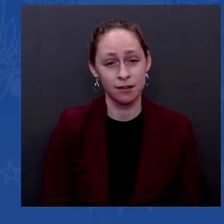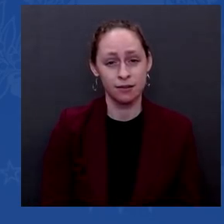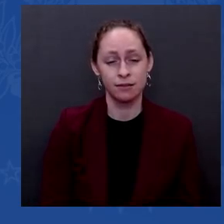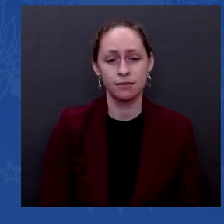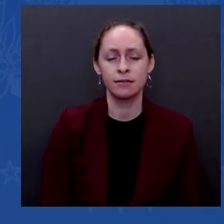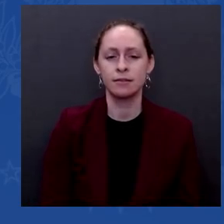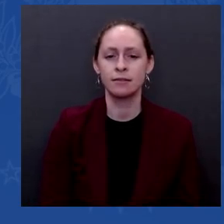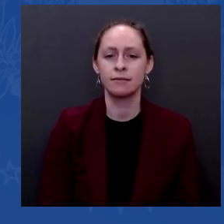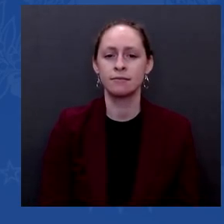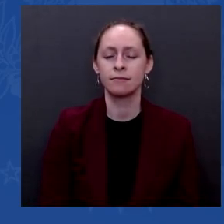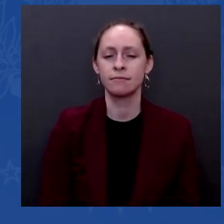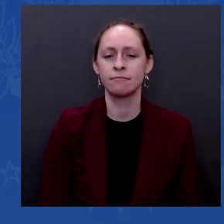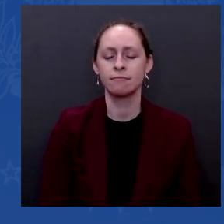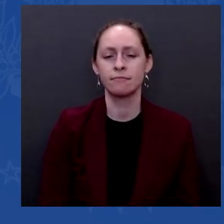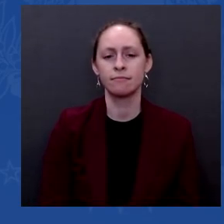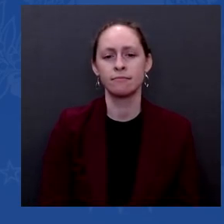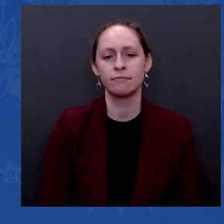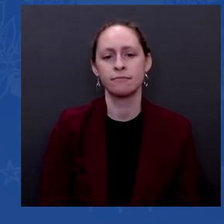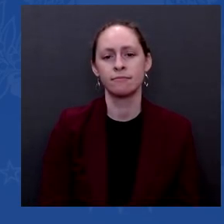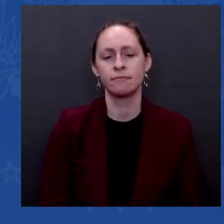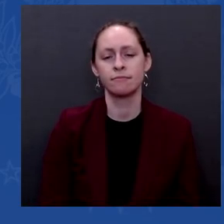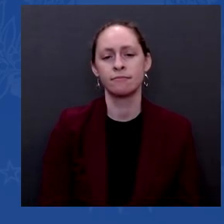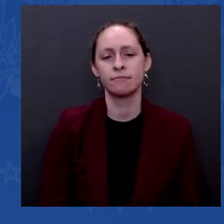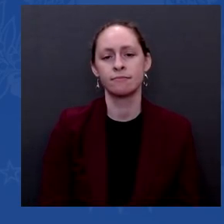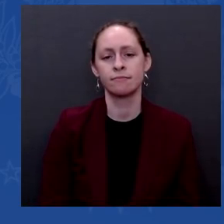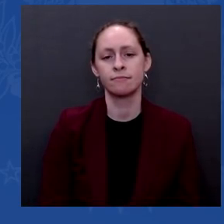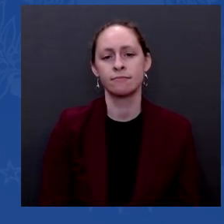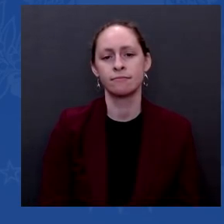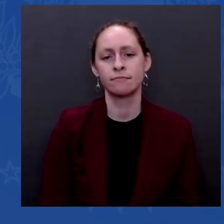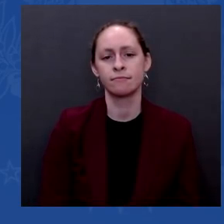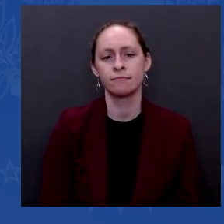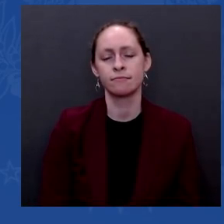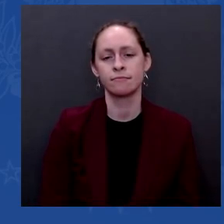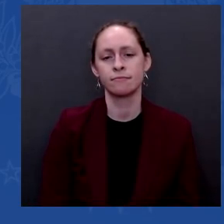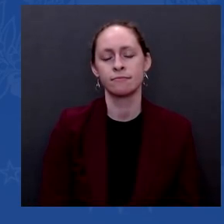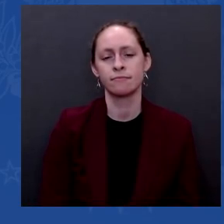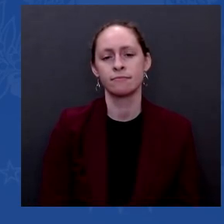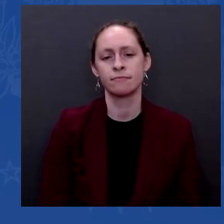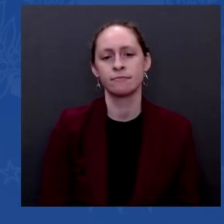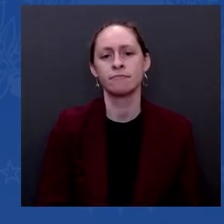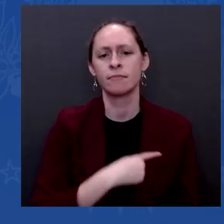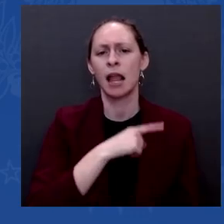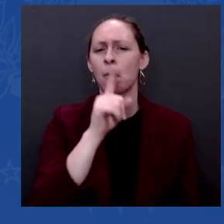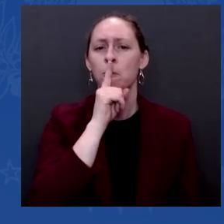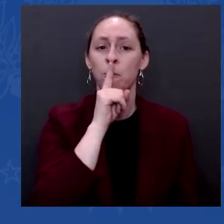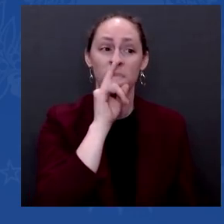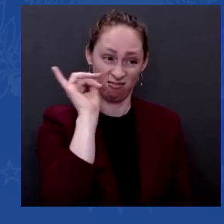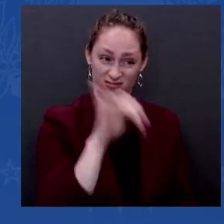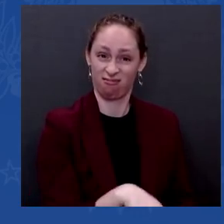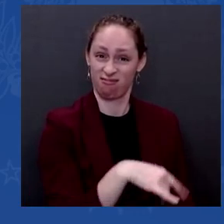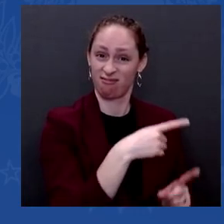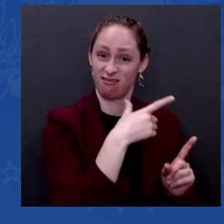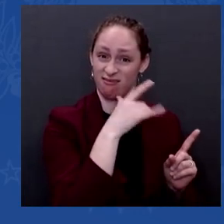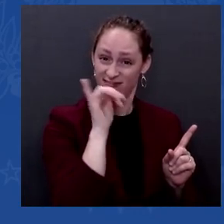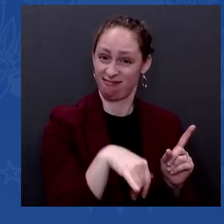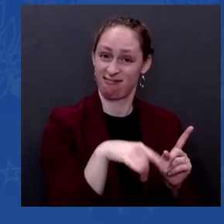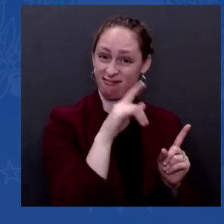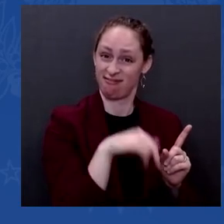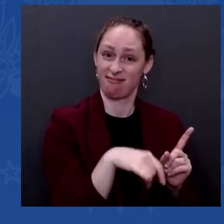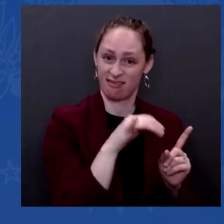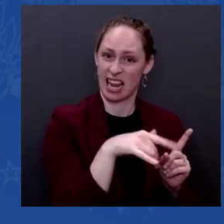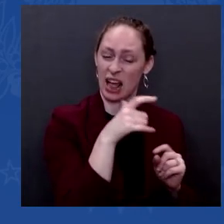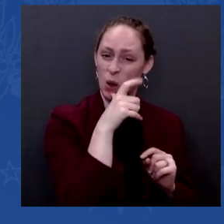I said, we're going to have a decision in history that is going to be marked, just like it was then. You either voted on the side,